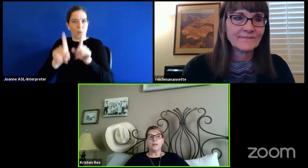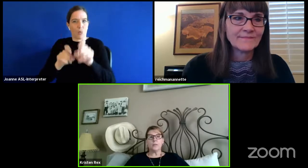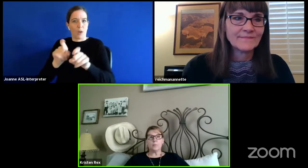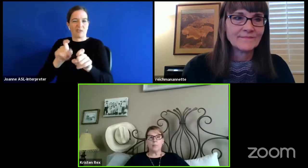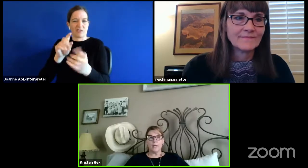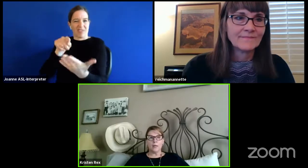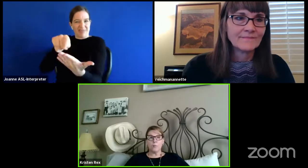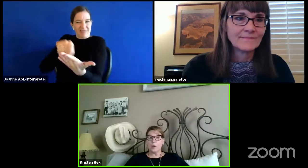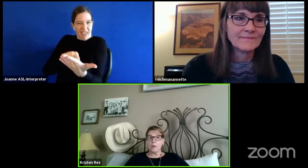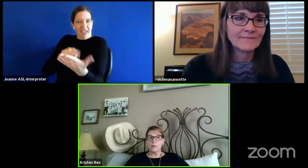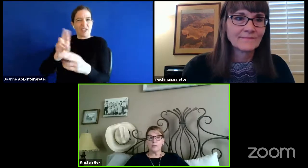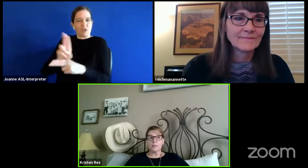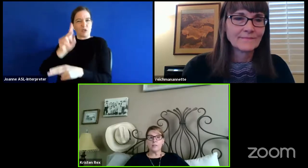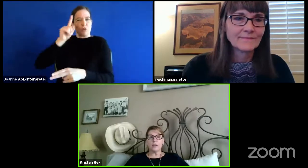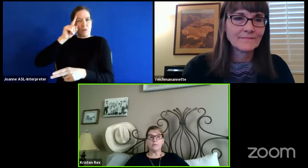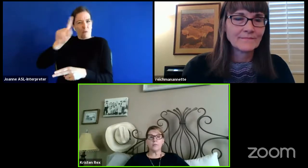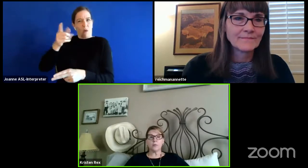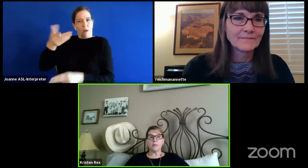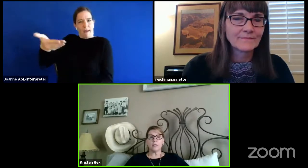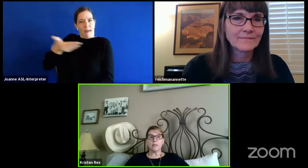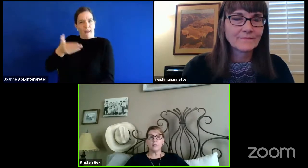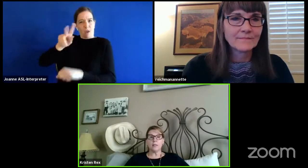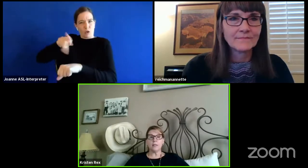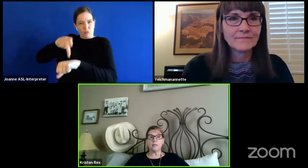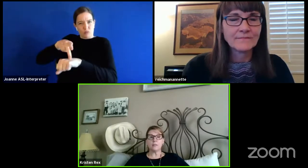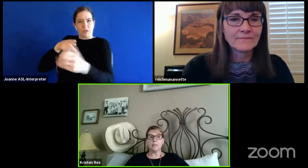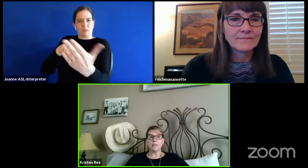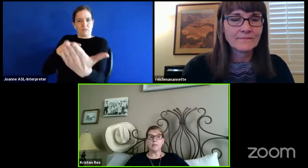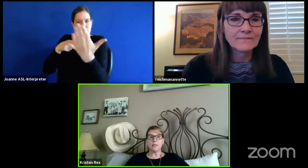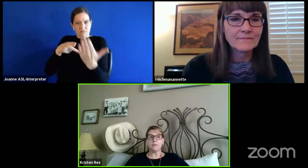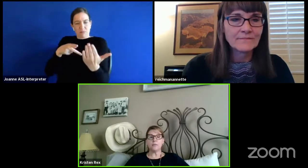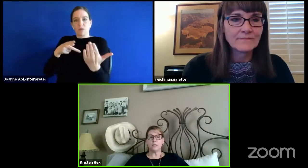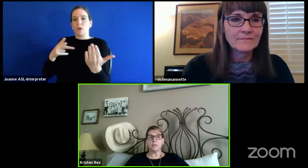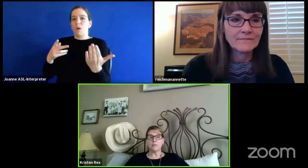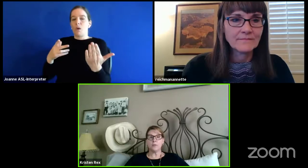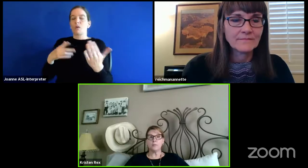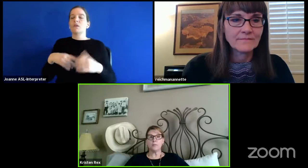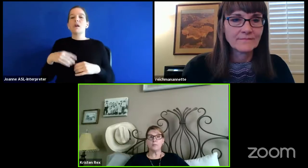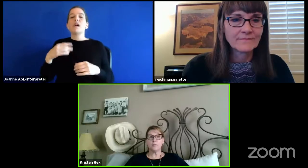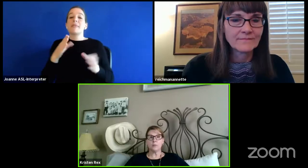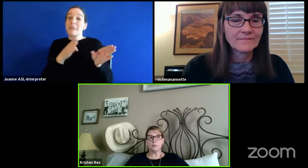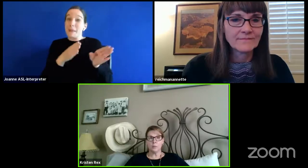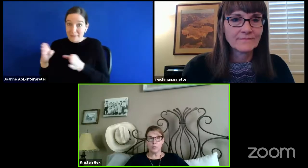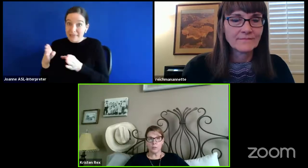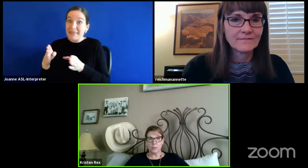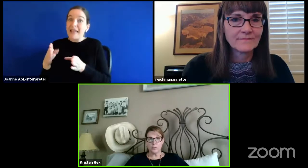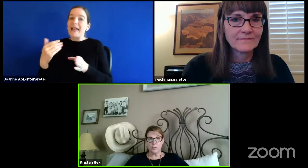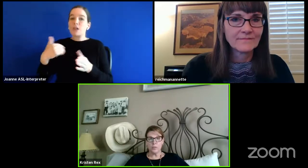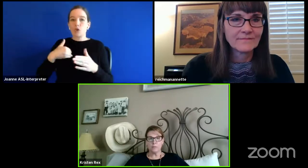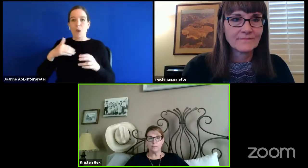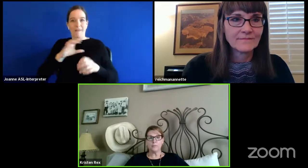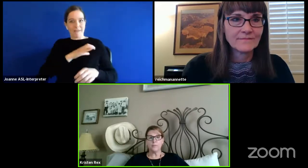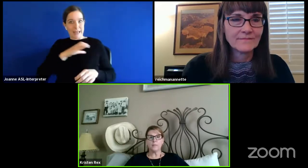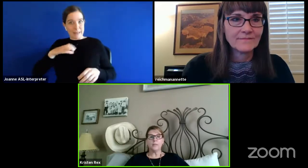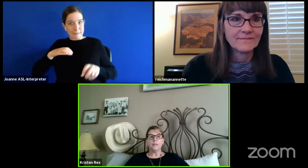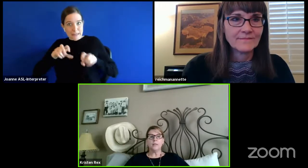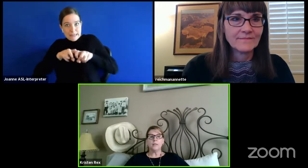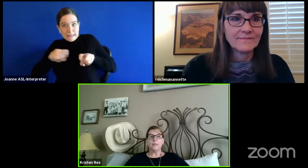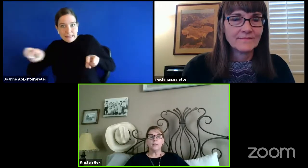The plan was to have a screening committee submit names for interviews and a rubric was used.